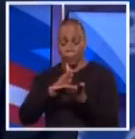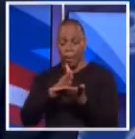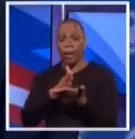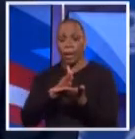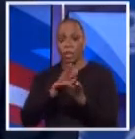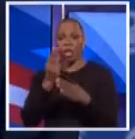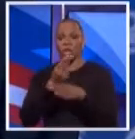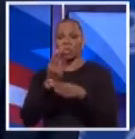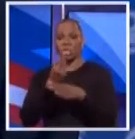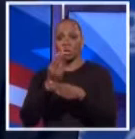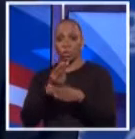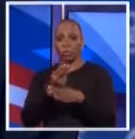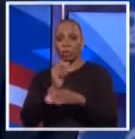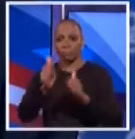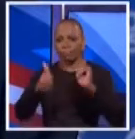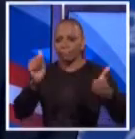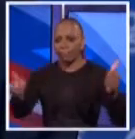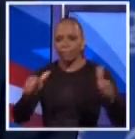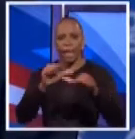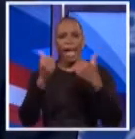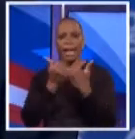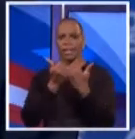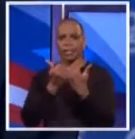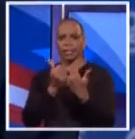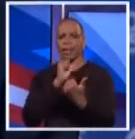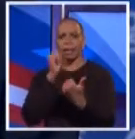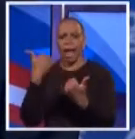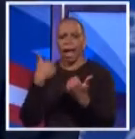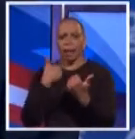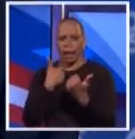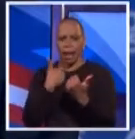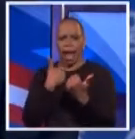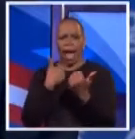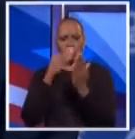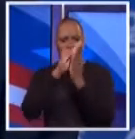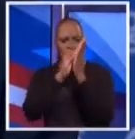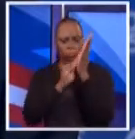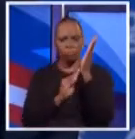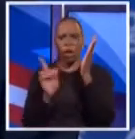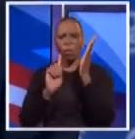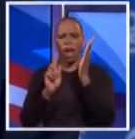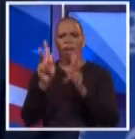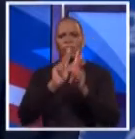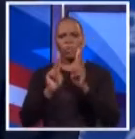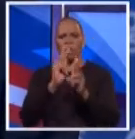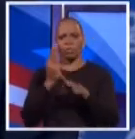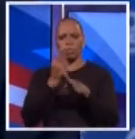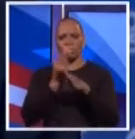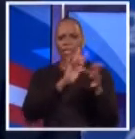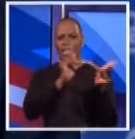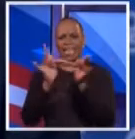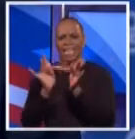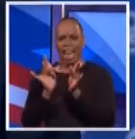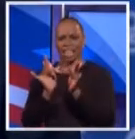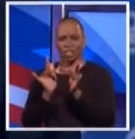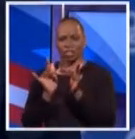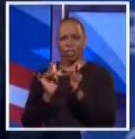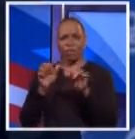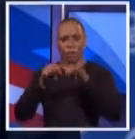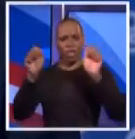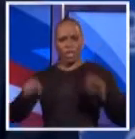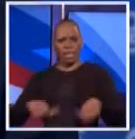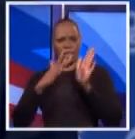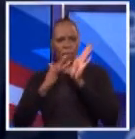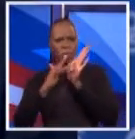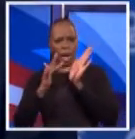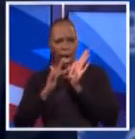There's no place in our pension system for people to use political connections to game the system. That's the job of controller,